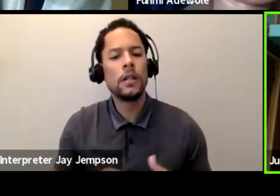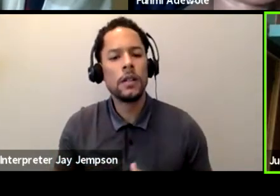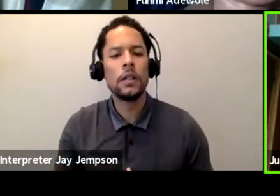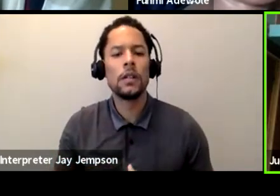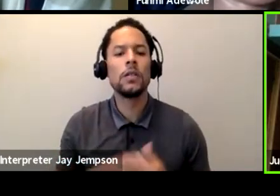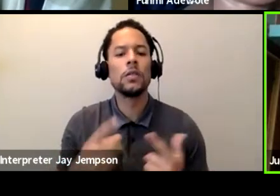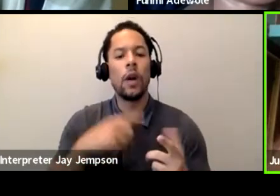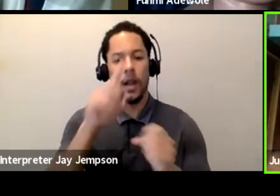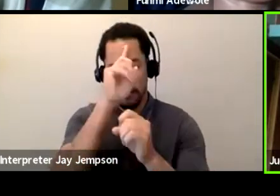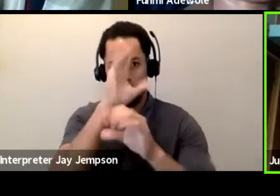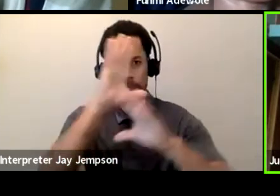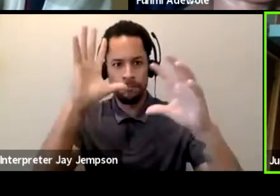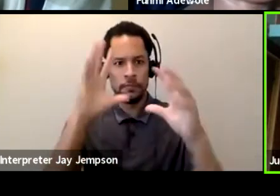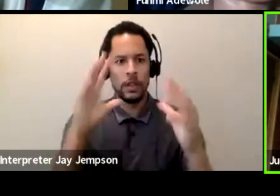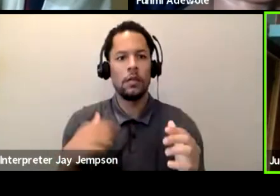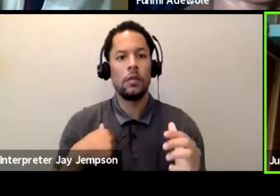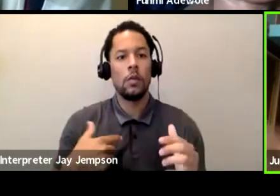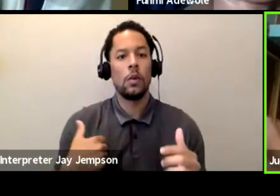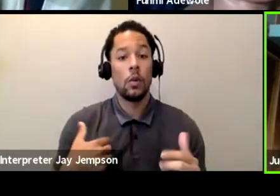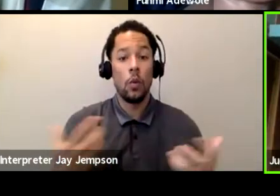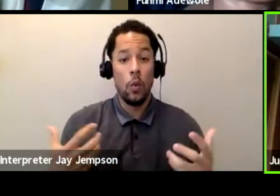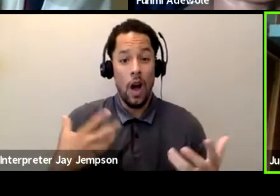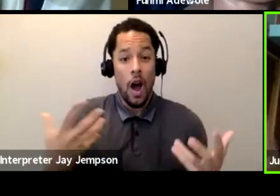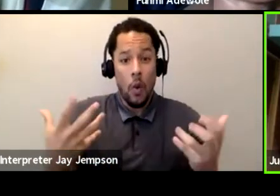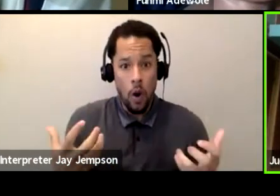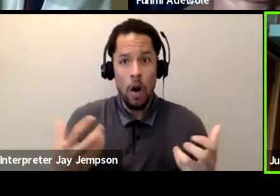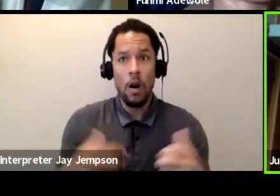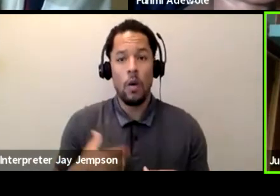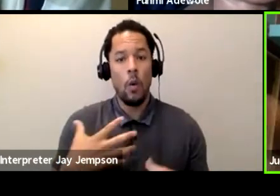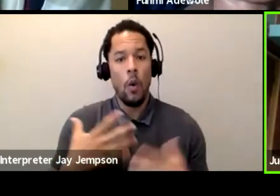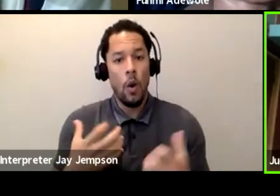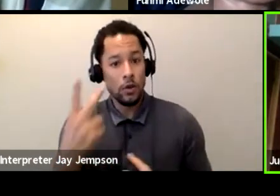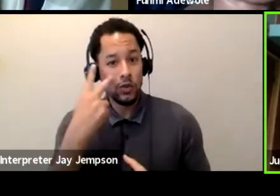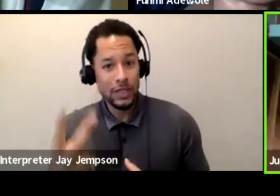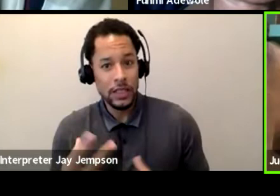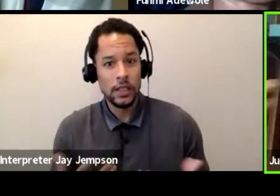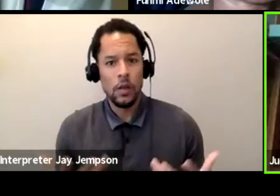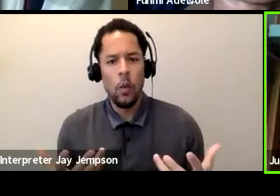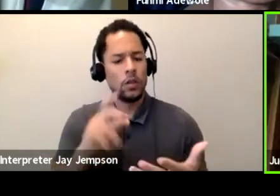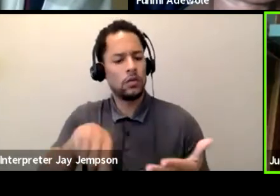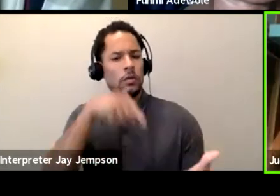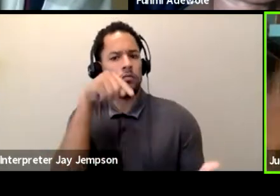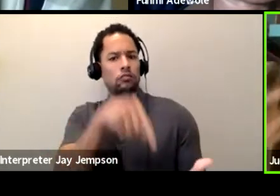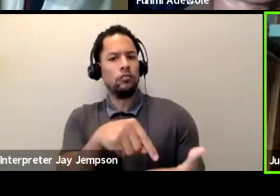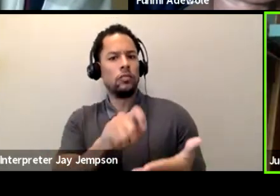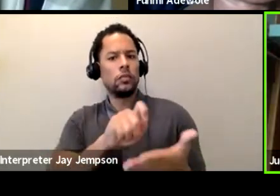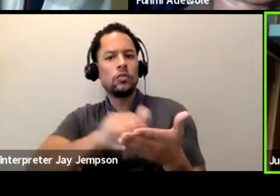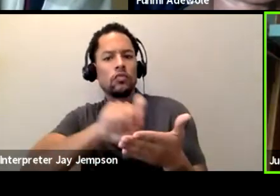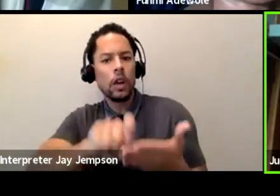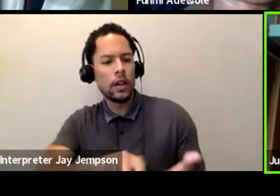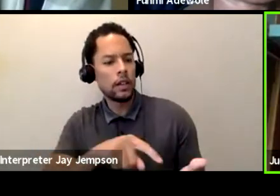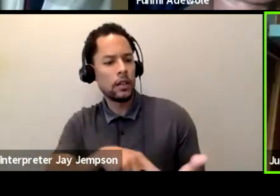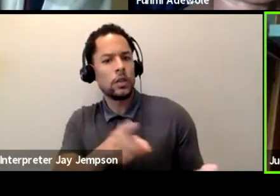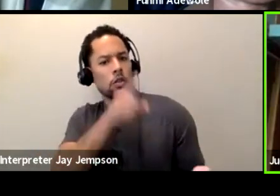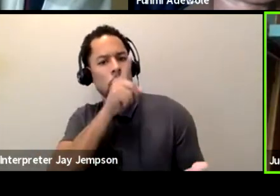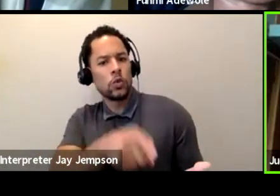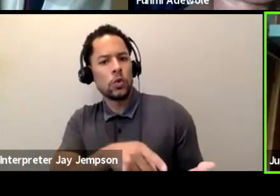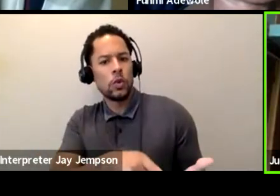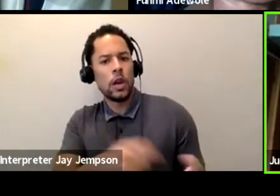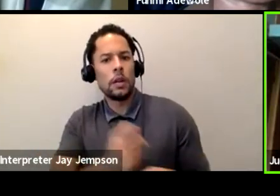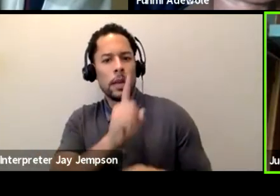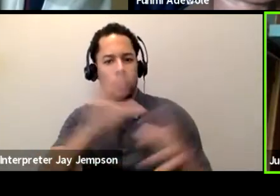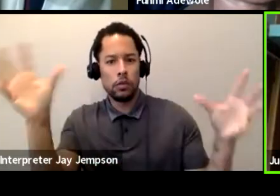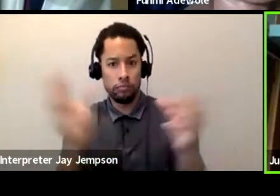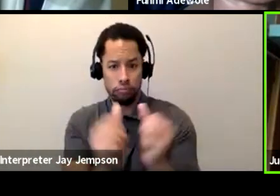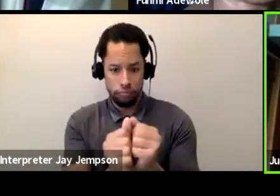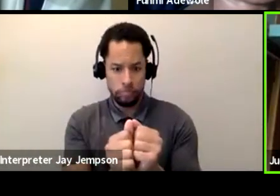want, what I see, what the text is, and what's the truth of the text as written, and the messages as contained. So, what I